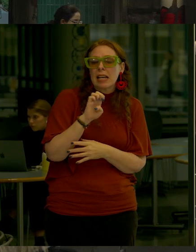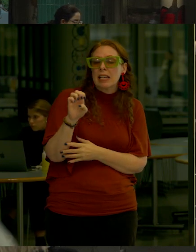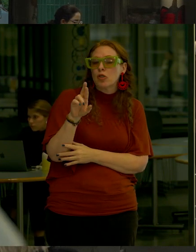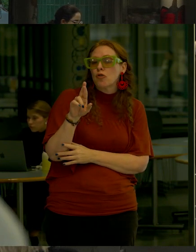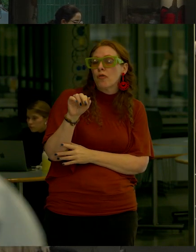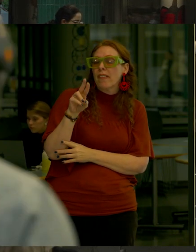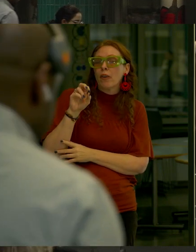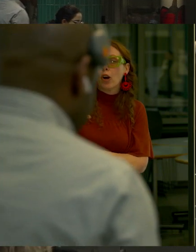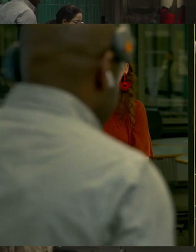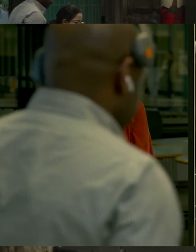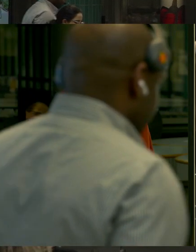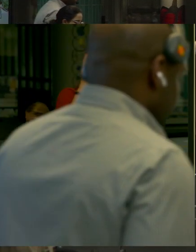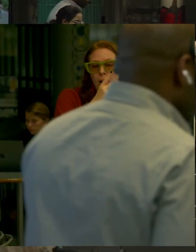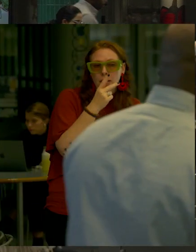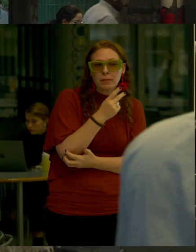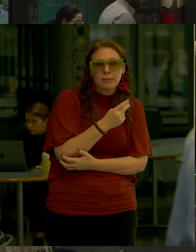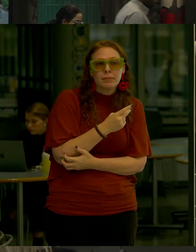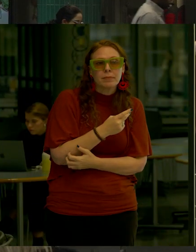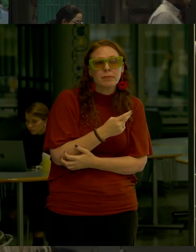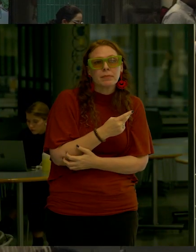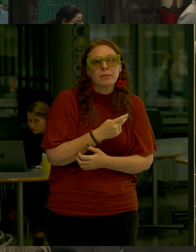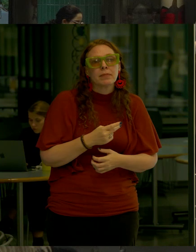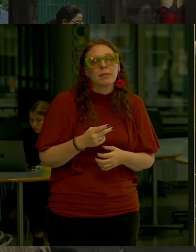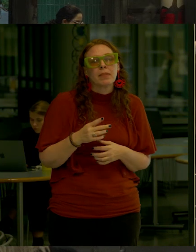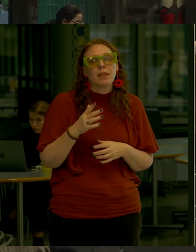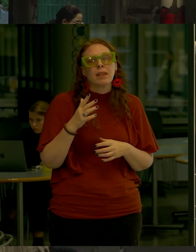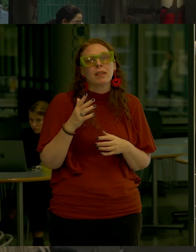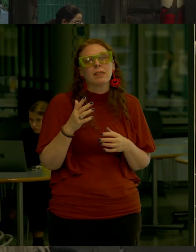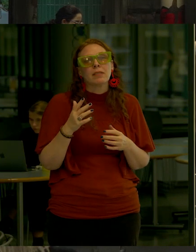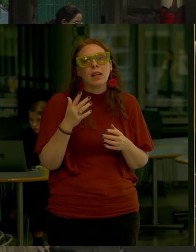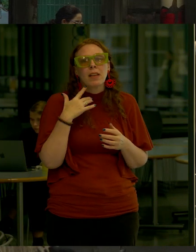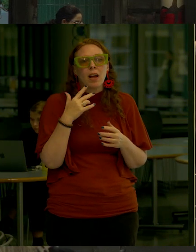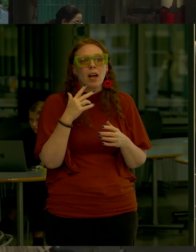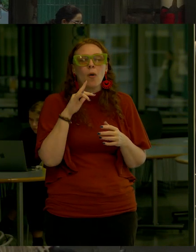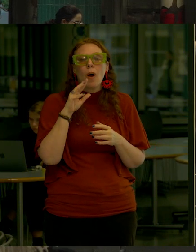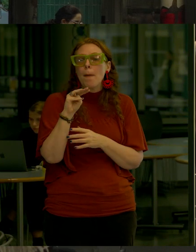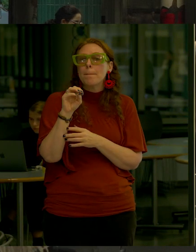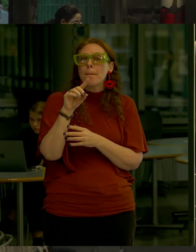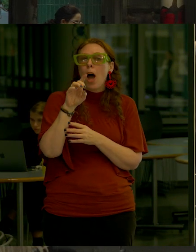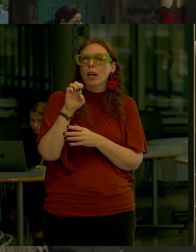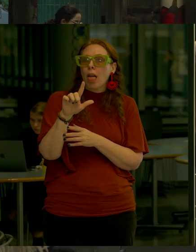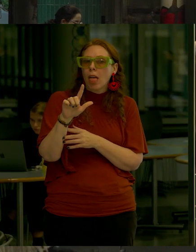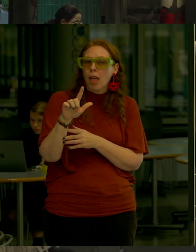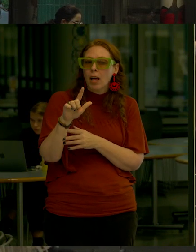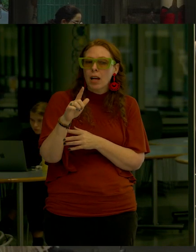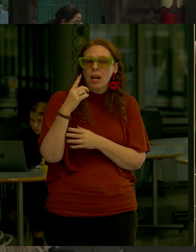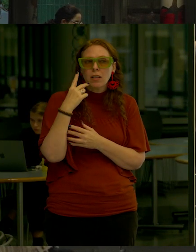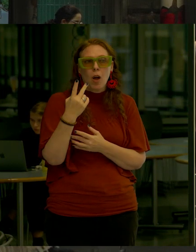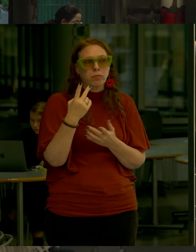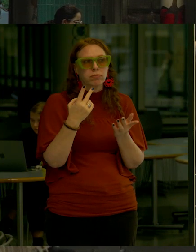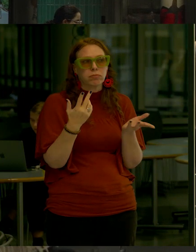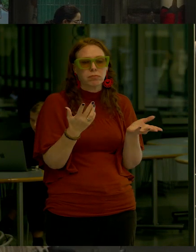Park Is a model I know all these architects and landscape architects work with models And I think I know I made this